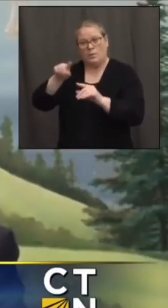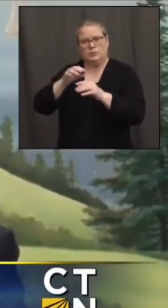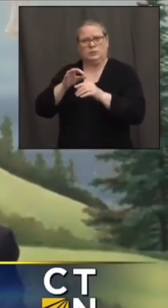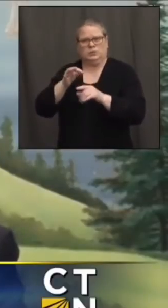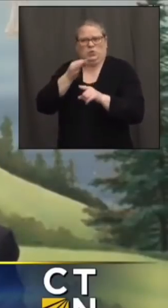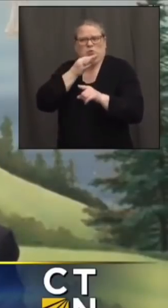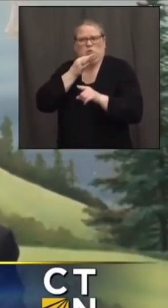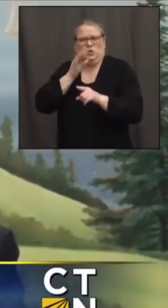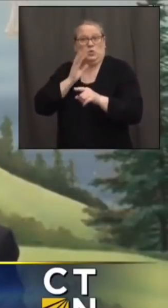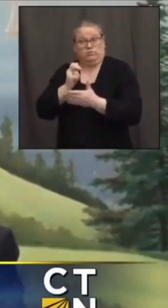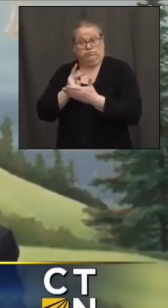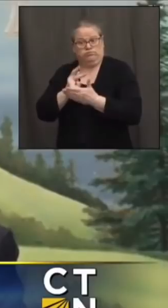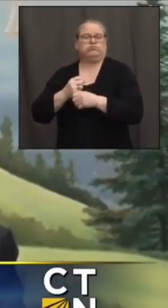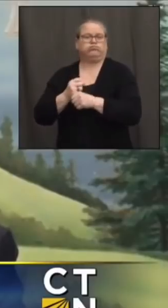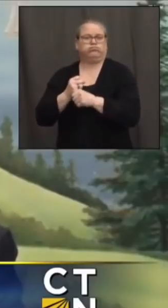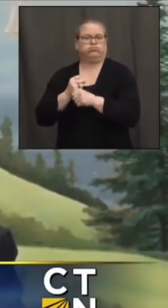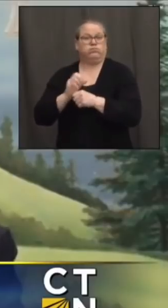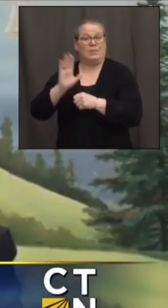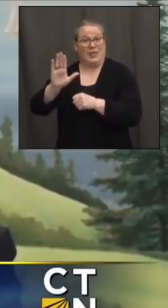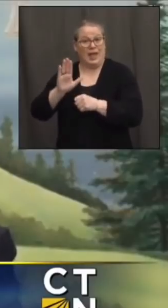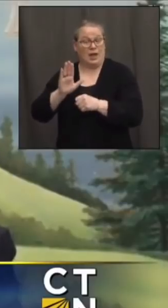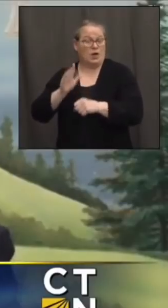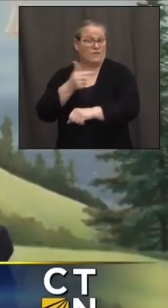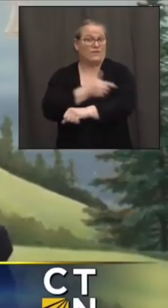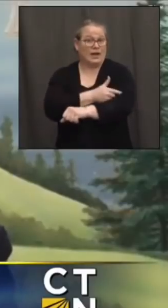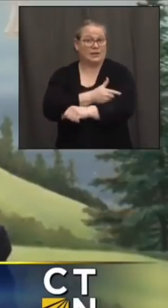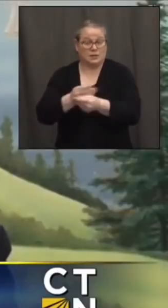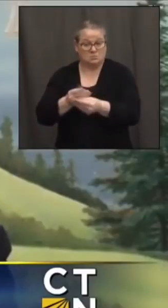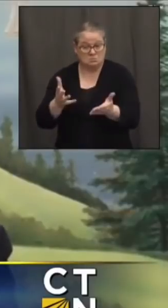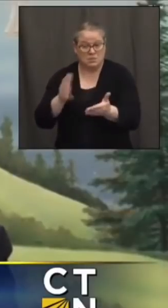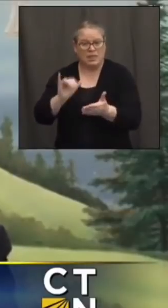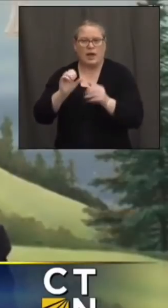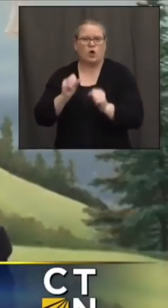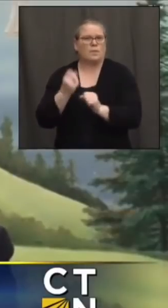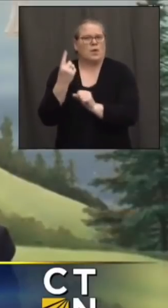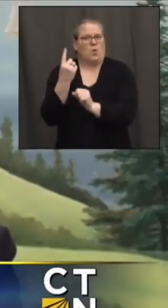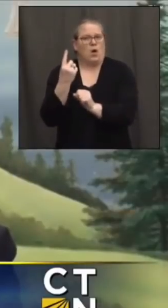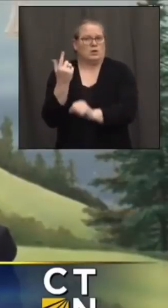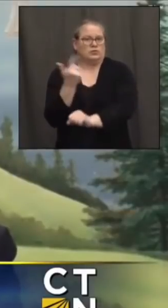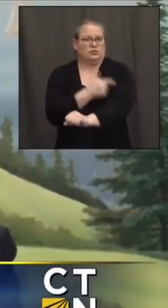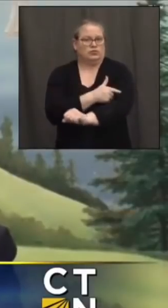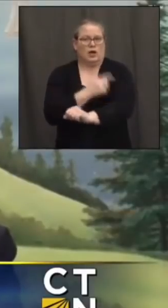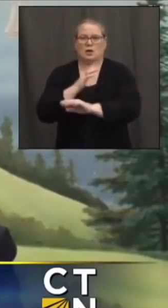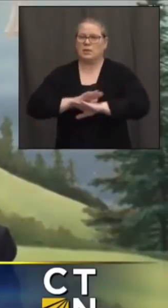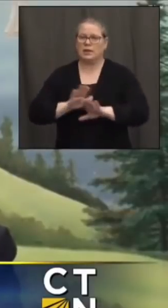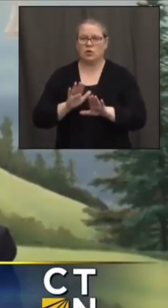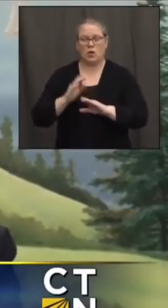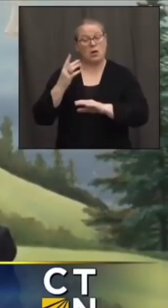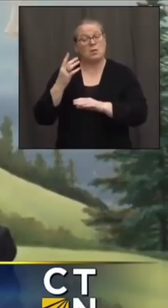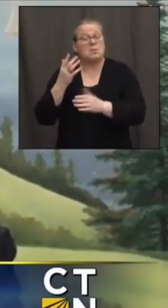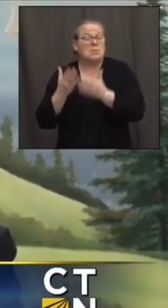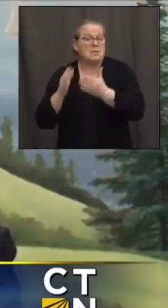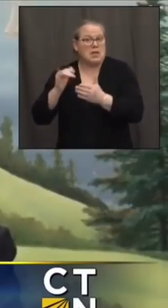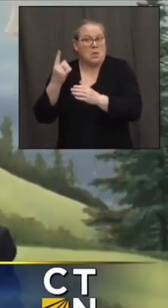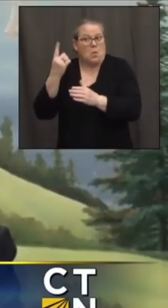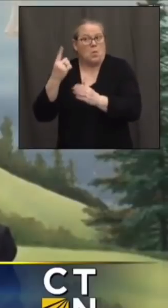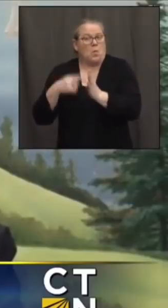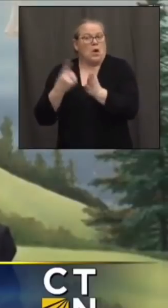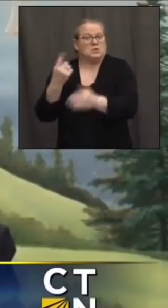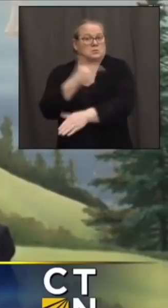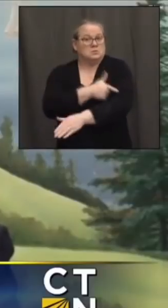say within the next six weeks or so that could be a single dose vaccine that could greatly increase uh our allocation